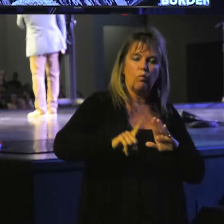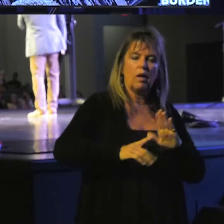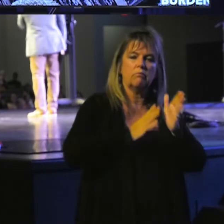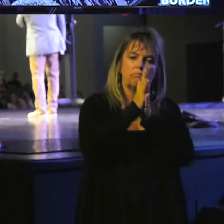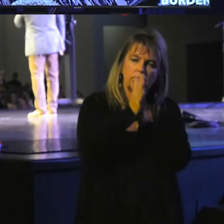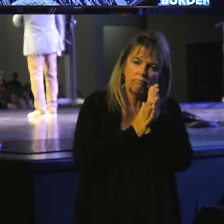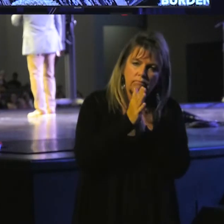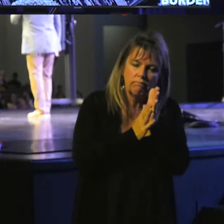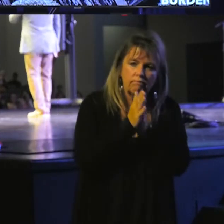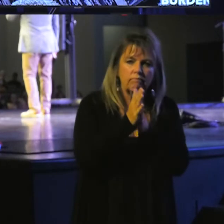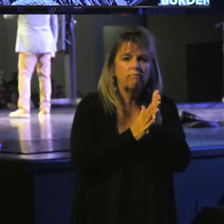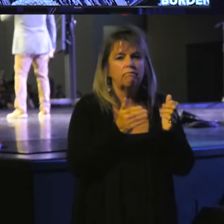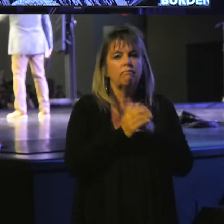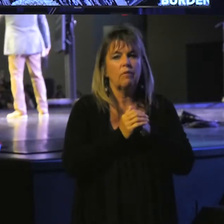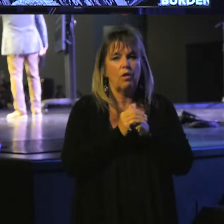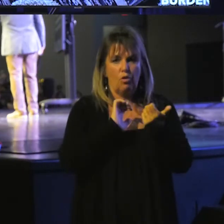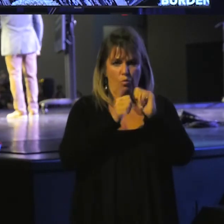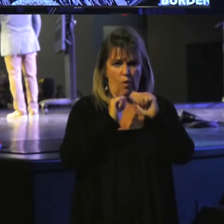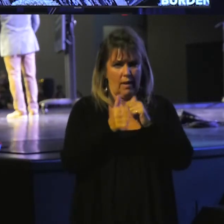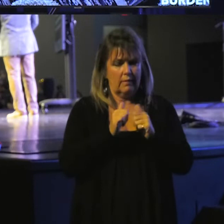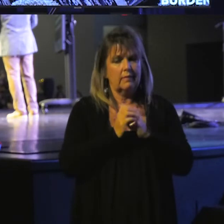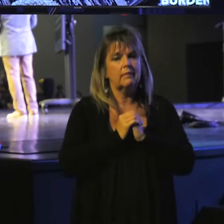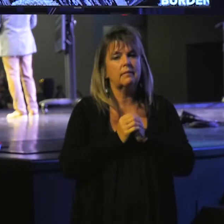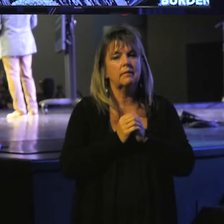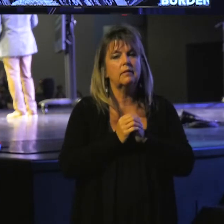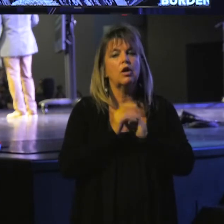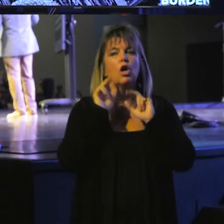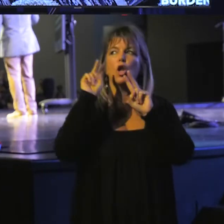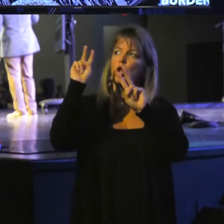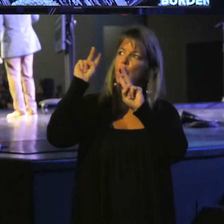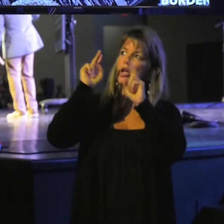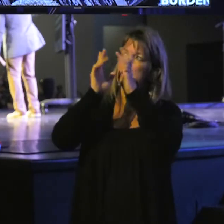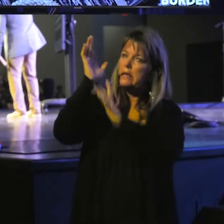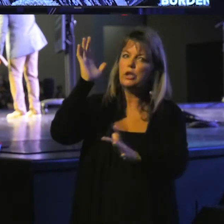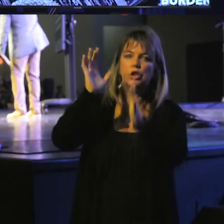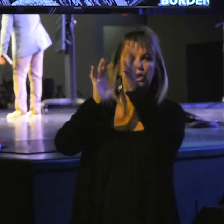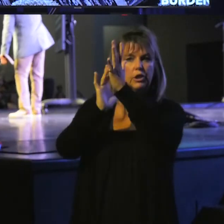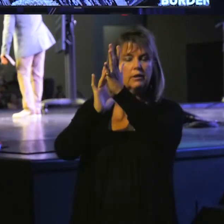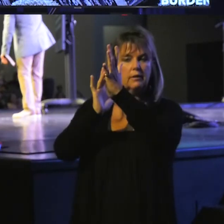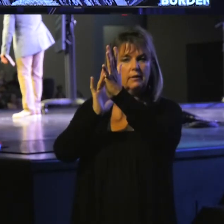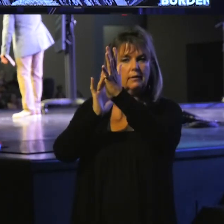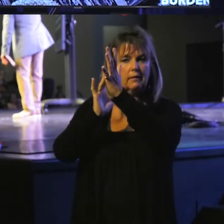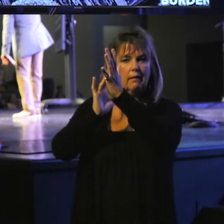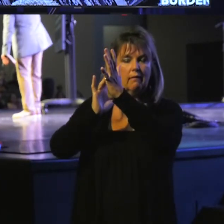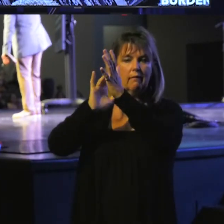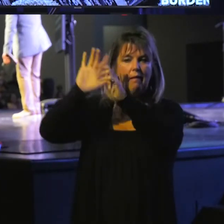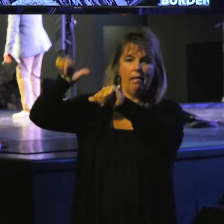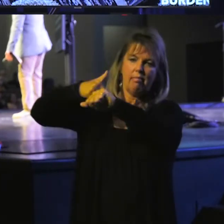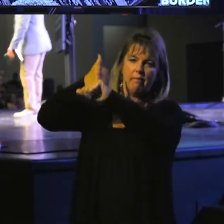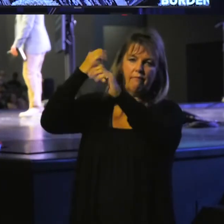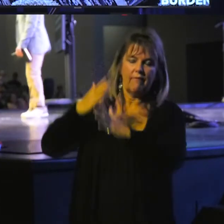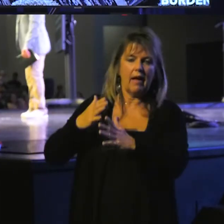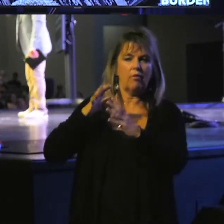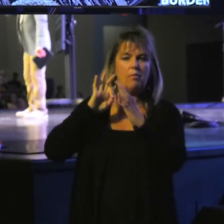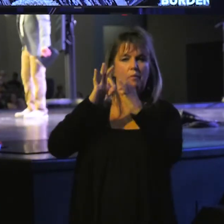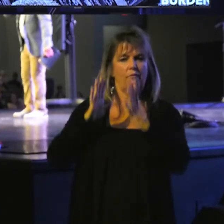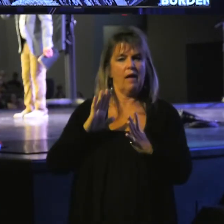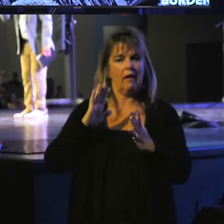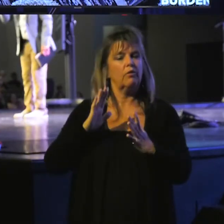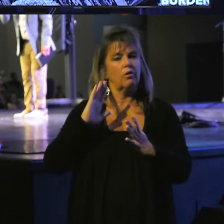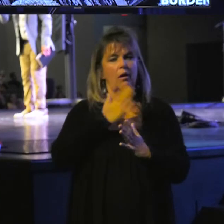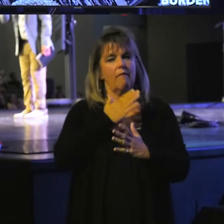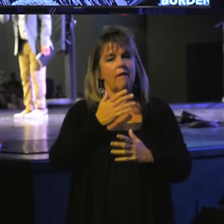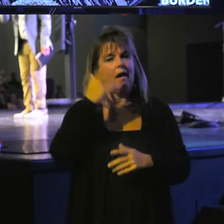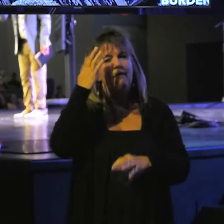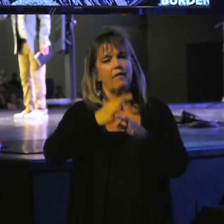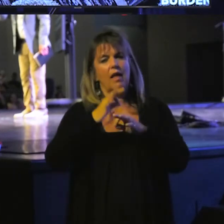the race that is set before us. Why? Looking to Jesus, the founder and the perfecter of our faith. Now watch this and